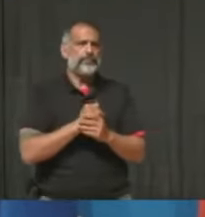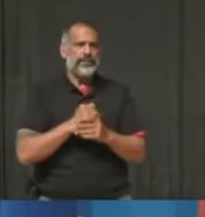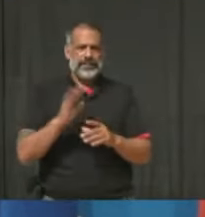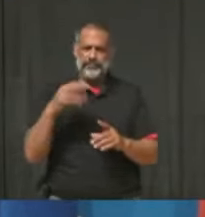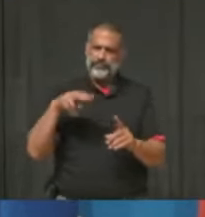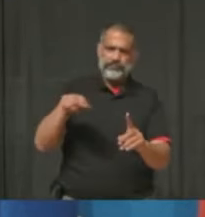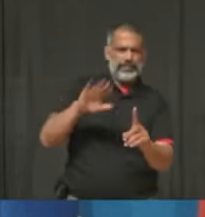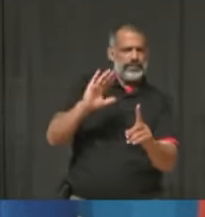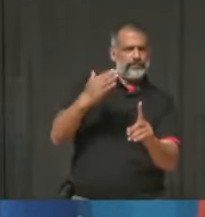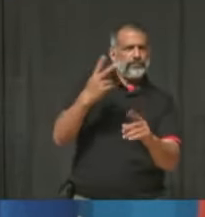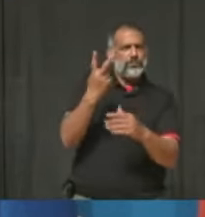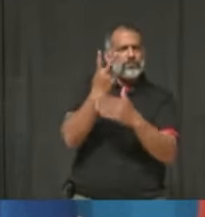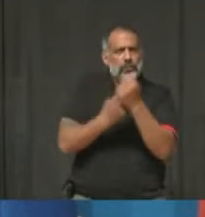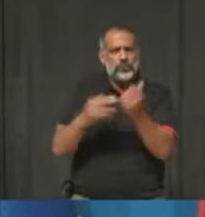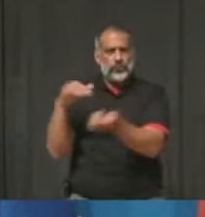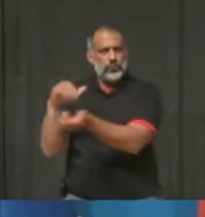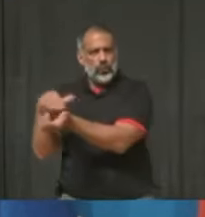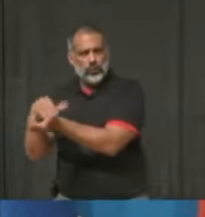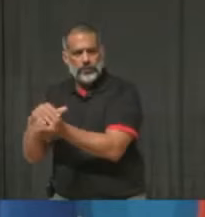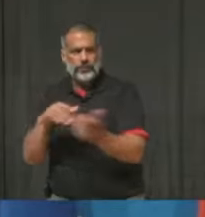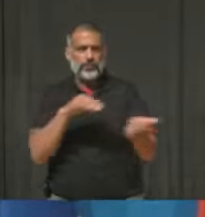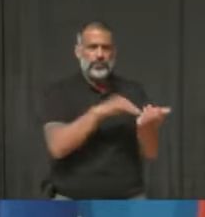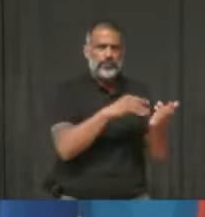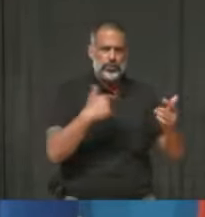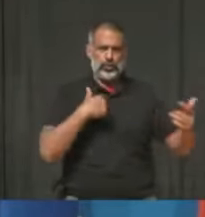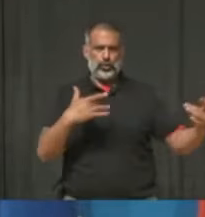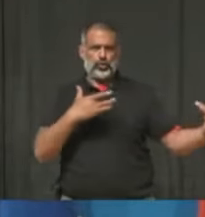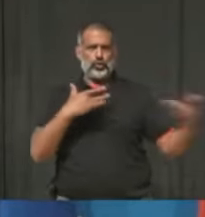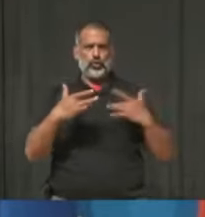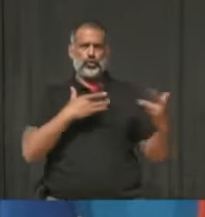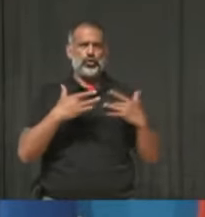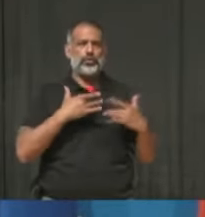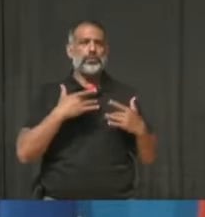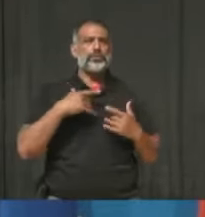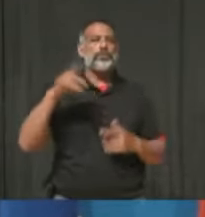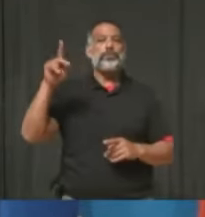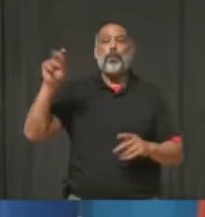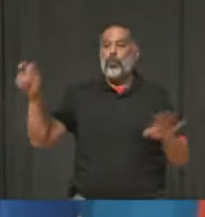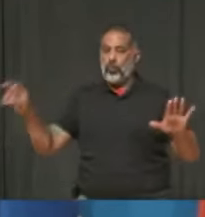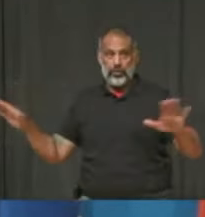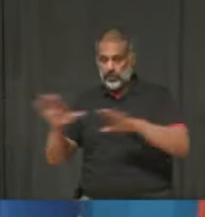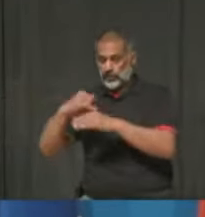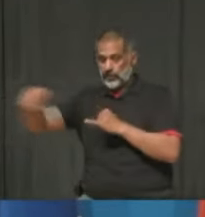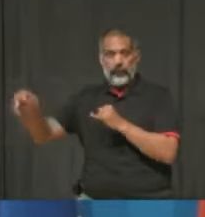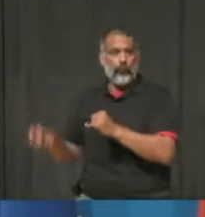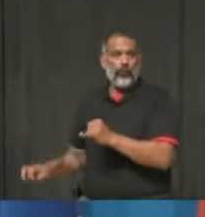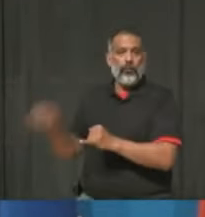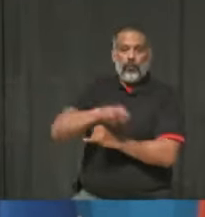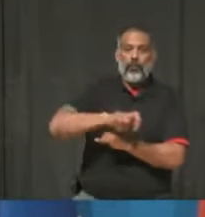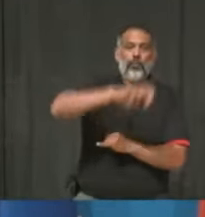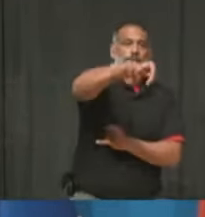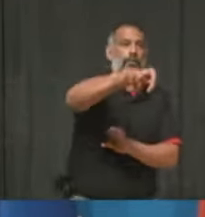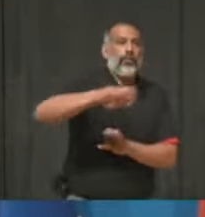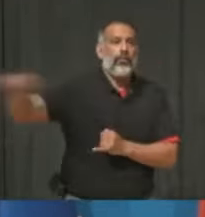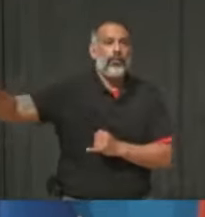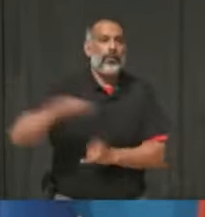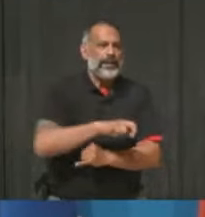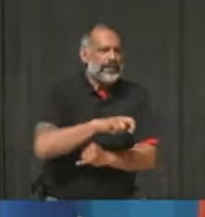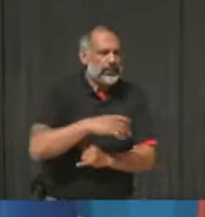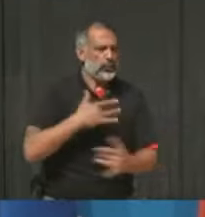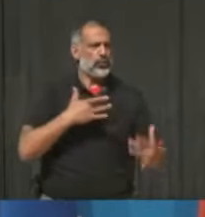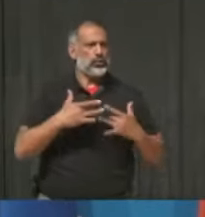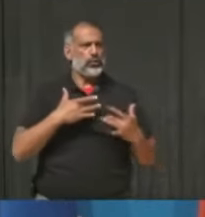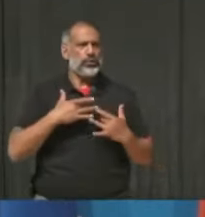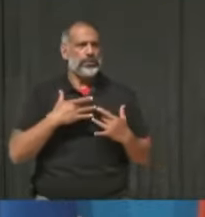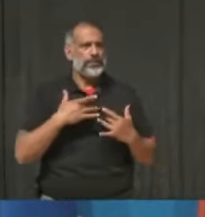you kind of don't want to have region hopping. So does that mean, in your opinion, Mayor Carmi, that it wouldn't be a good